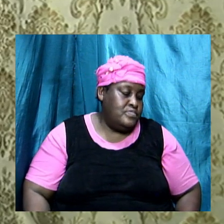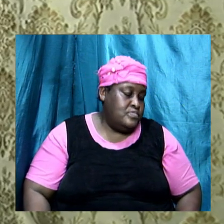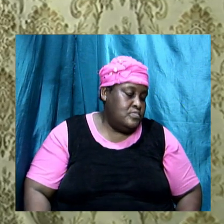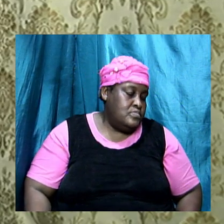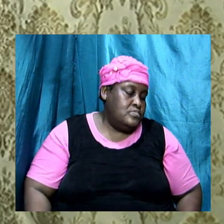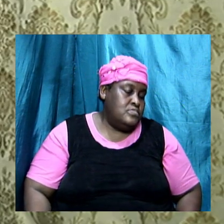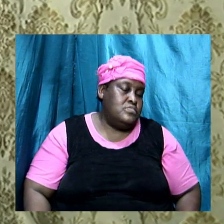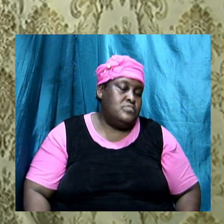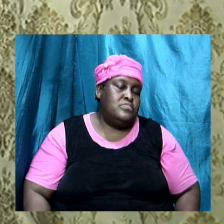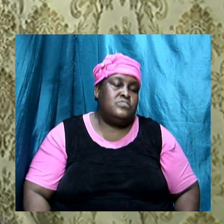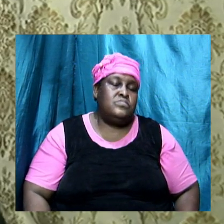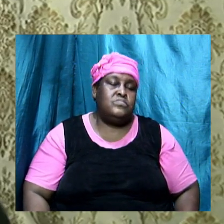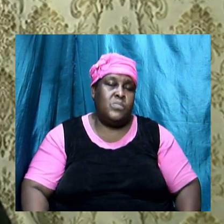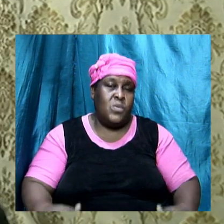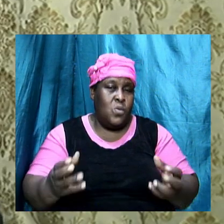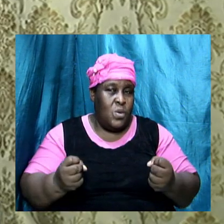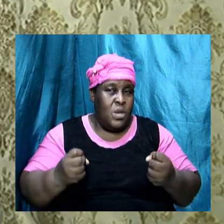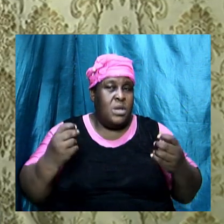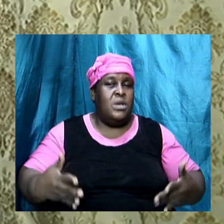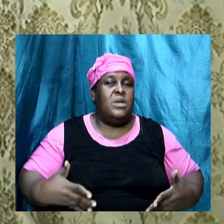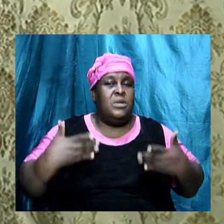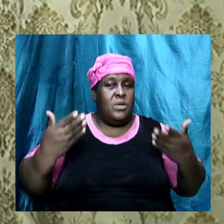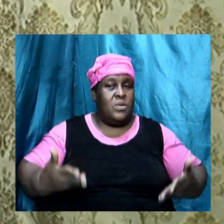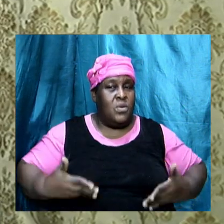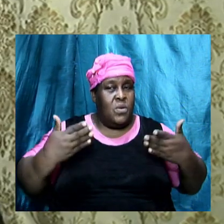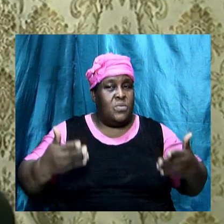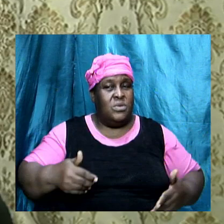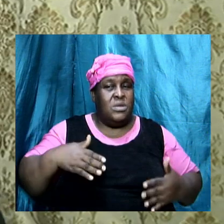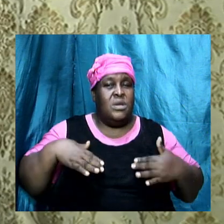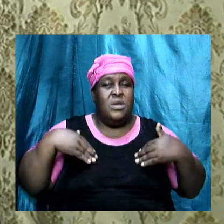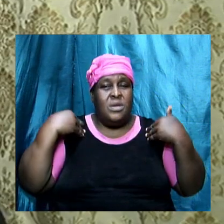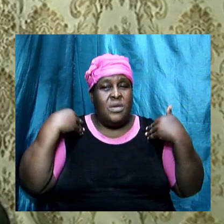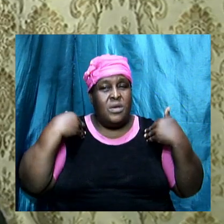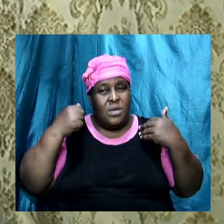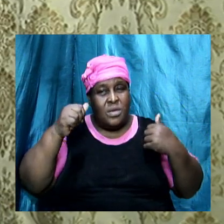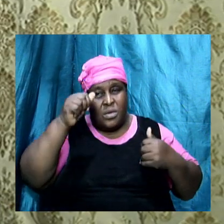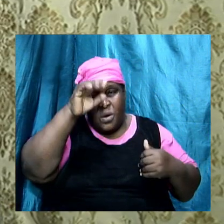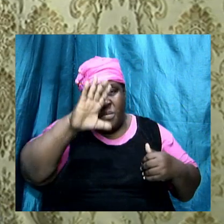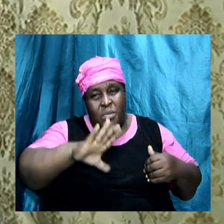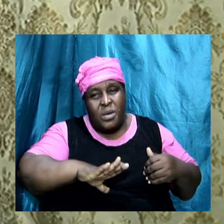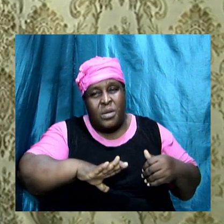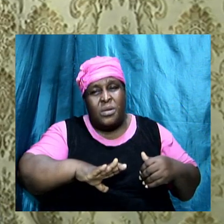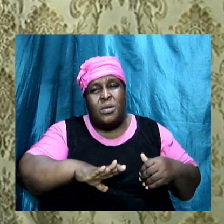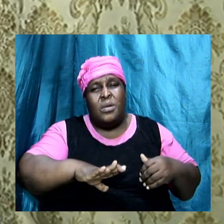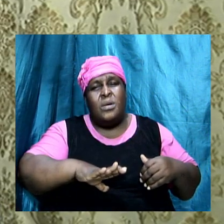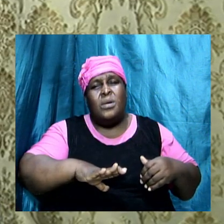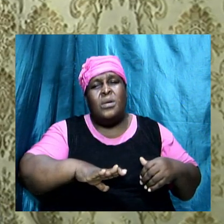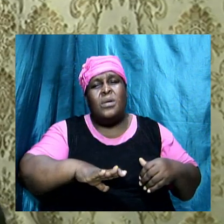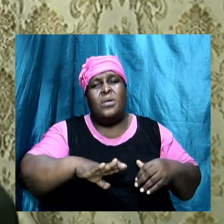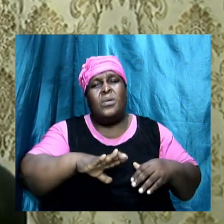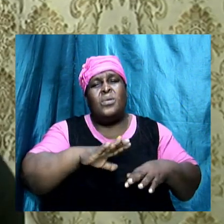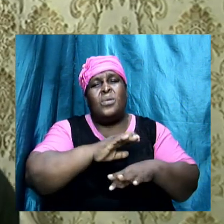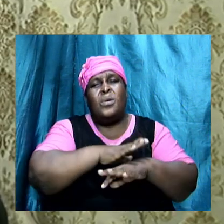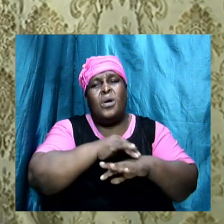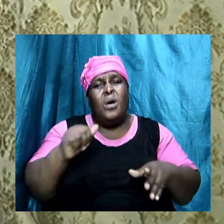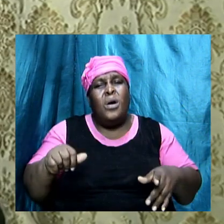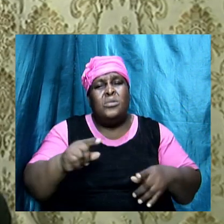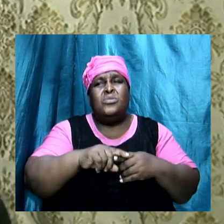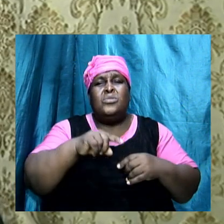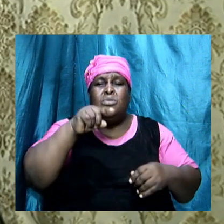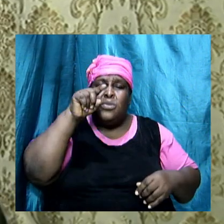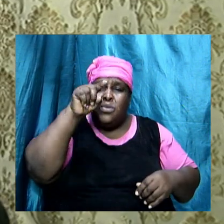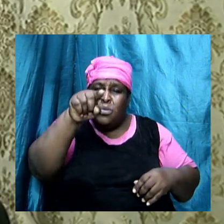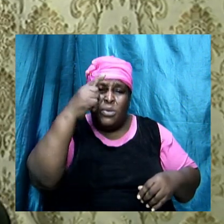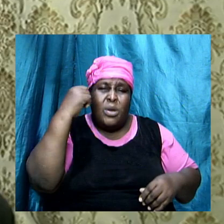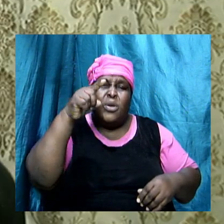And I want to encourage the young men tonight. Young men, I call upon you because you are strong. Young ladies, I